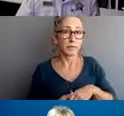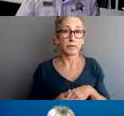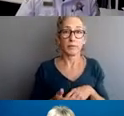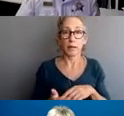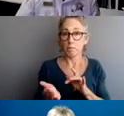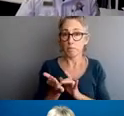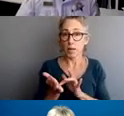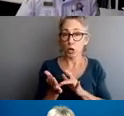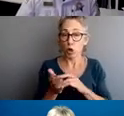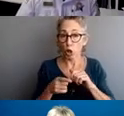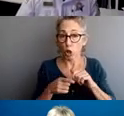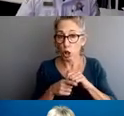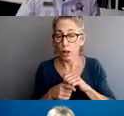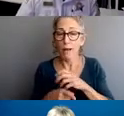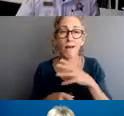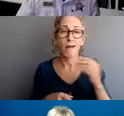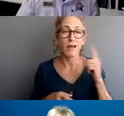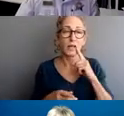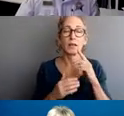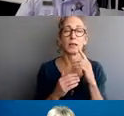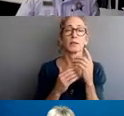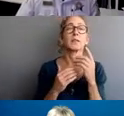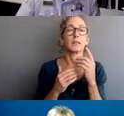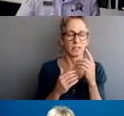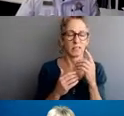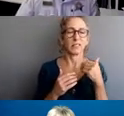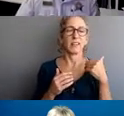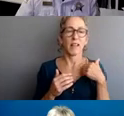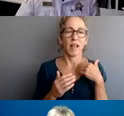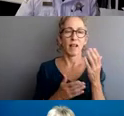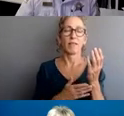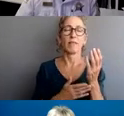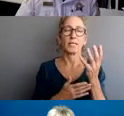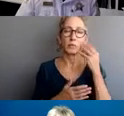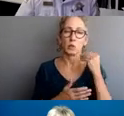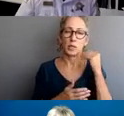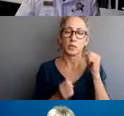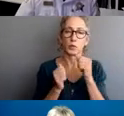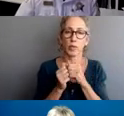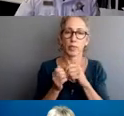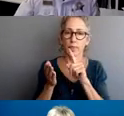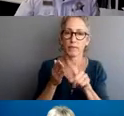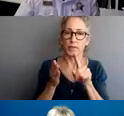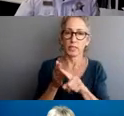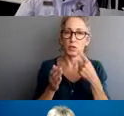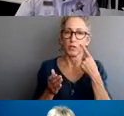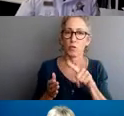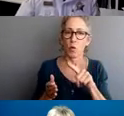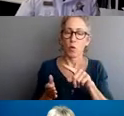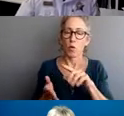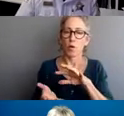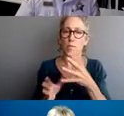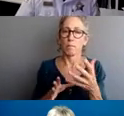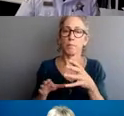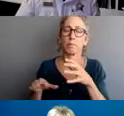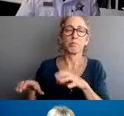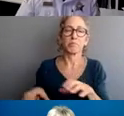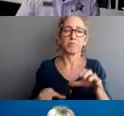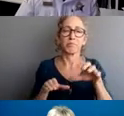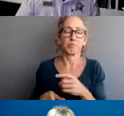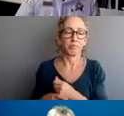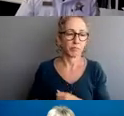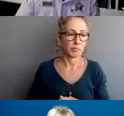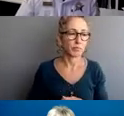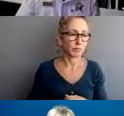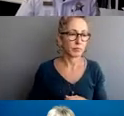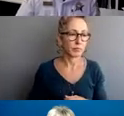significant limits on investigations for misconduct initiated for those candidates. The Chief of the Bureau of Internal Affairs